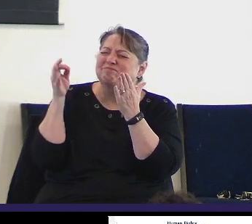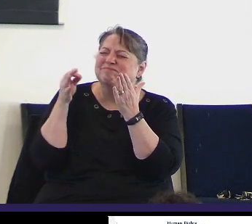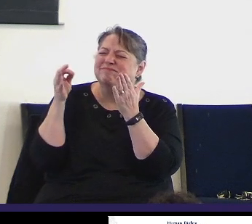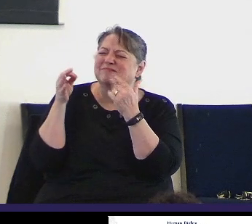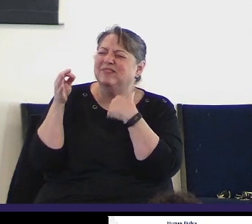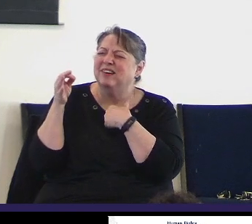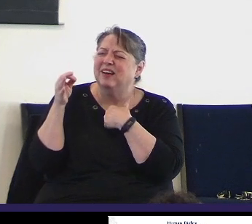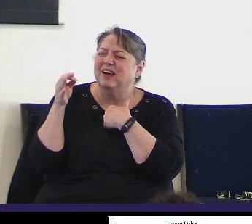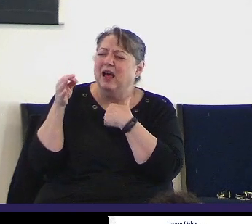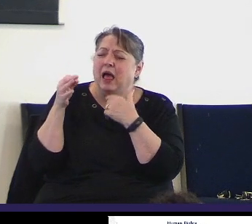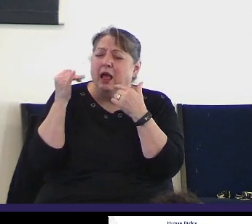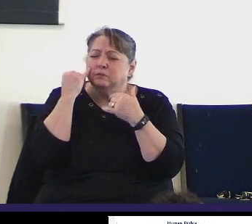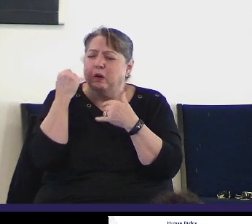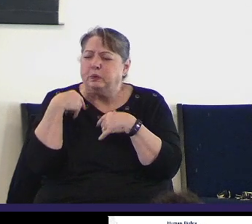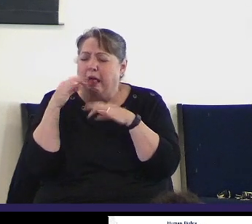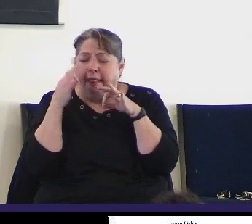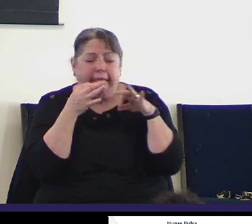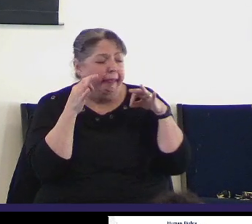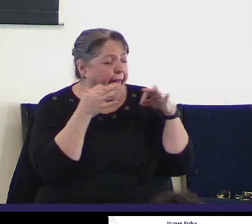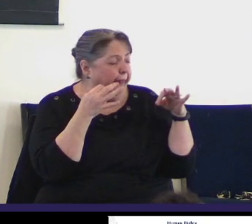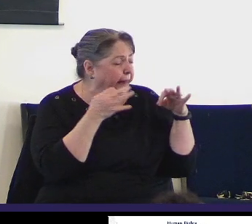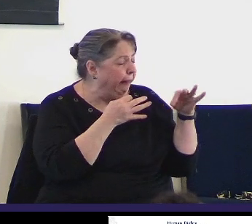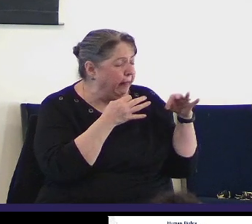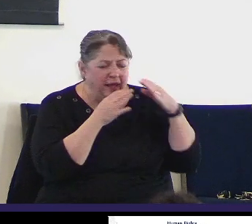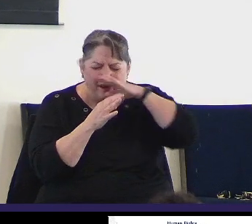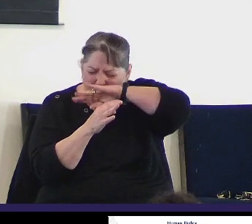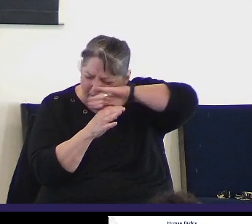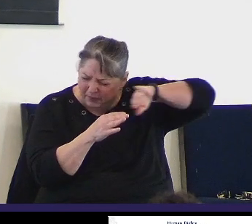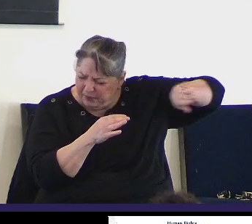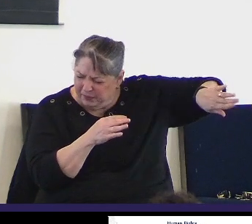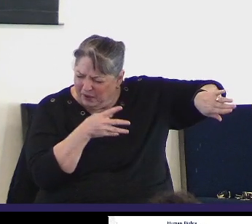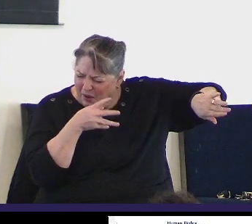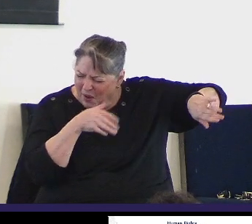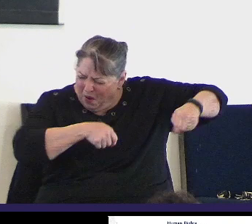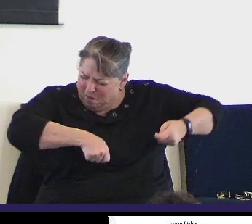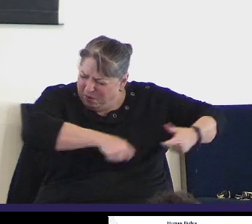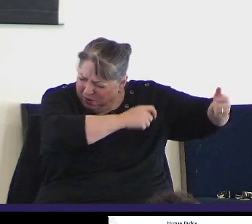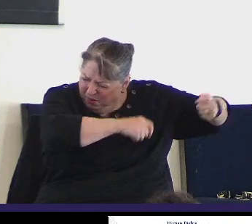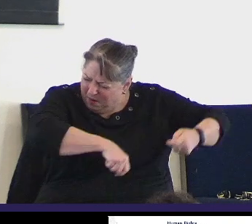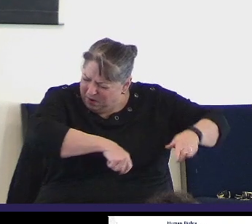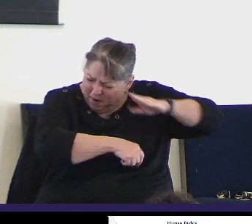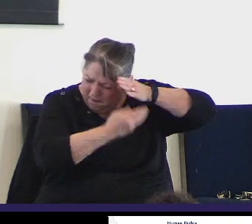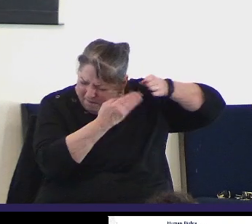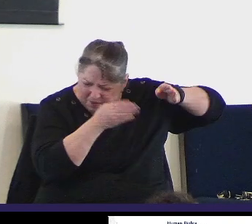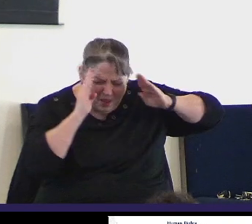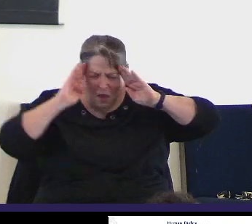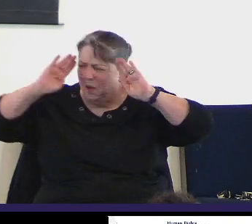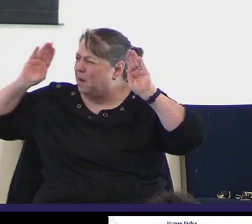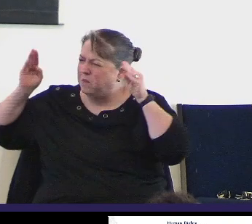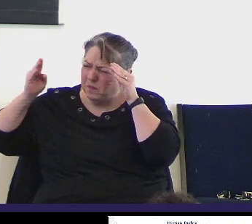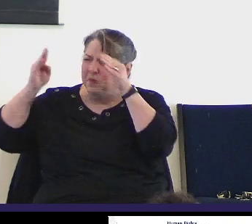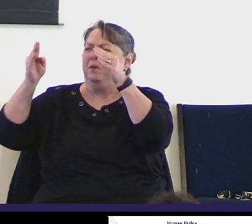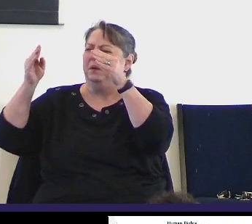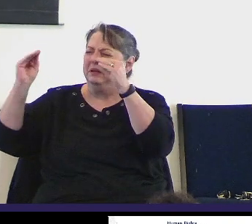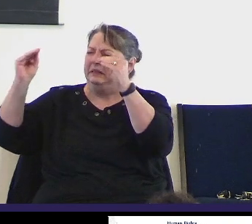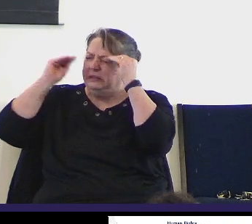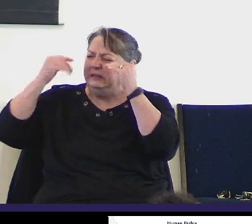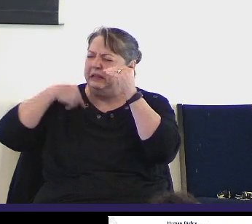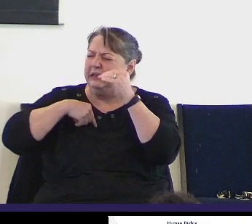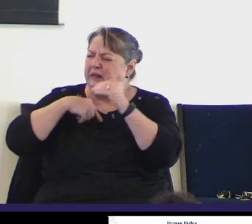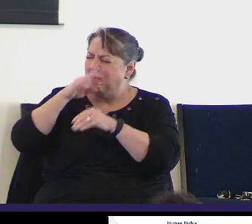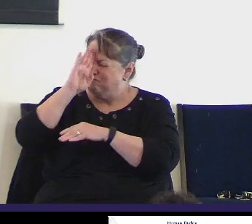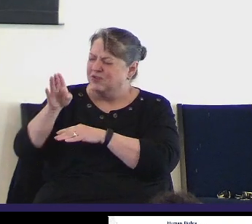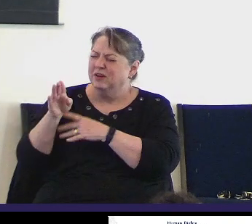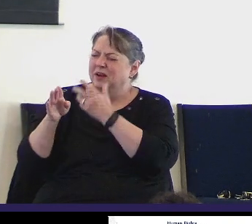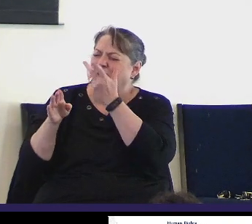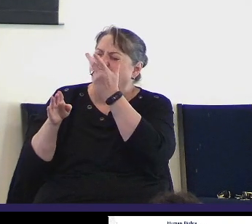remove all obstacles, all hindrances, all concerns of anything else other than what You want to say to us this morning. Holy Spirit,